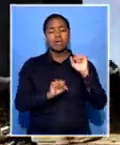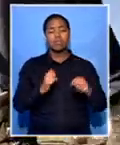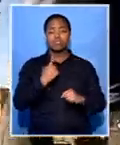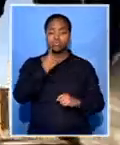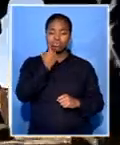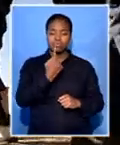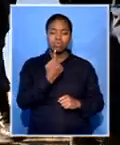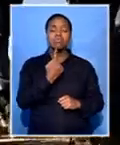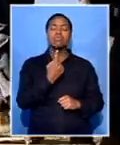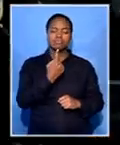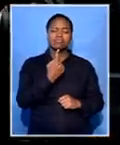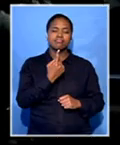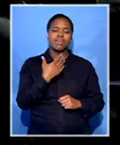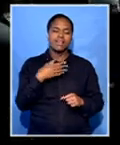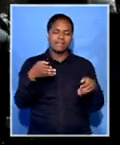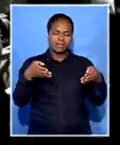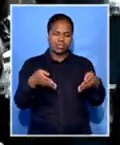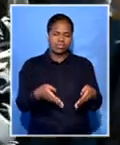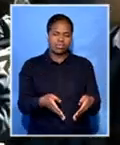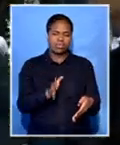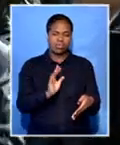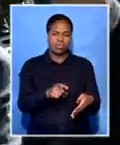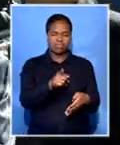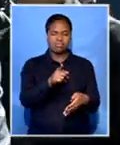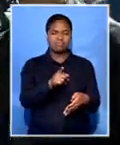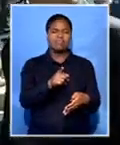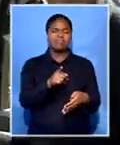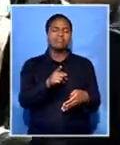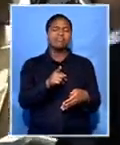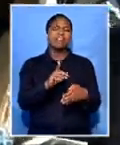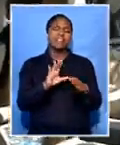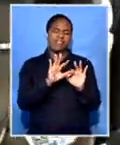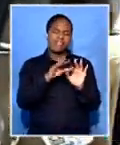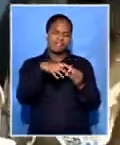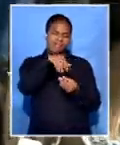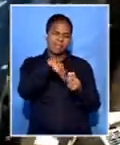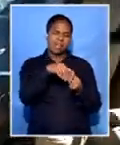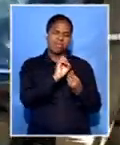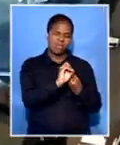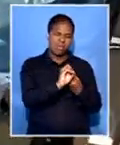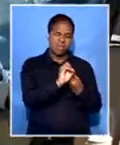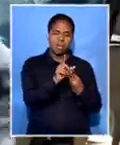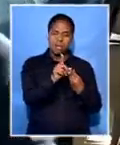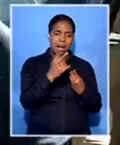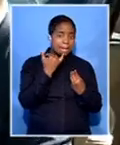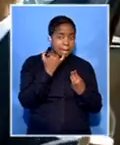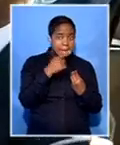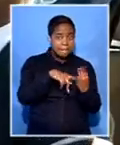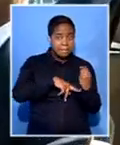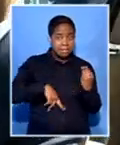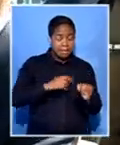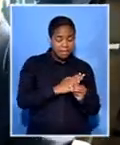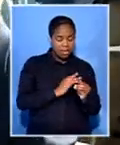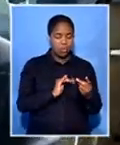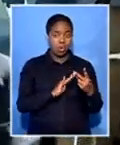Tomorrow the nation will unite in grief. The Mbeki family will be led by her son and former president, Tabo Mbeki. Mbeki is being